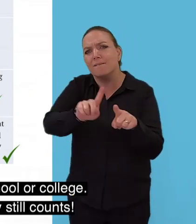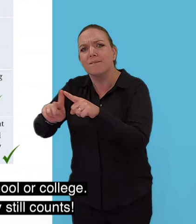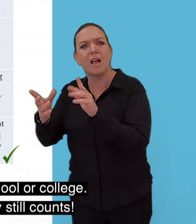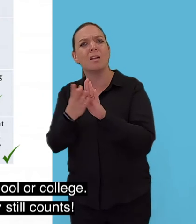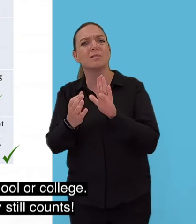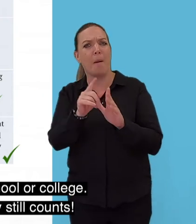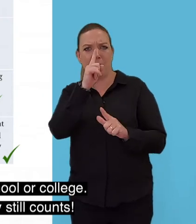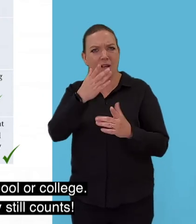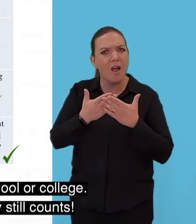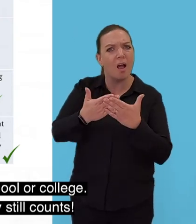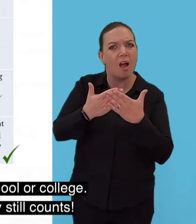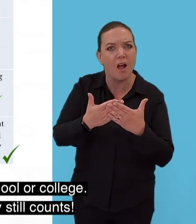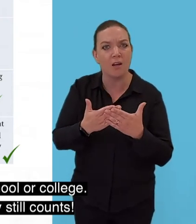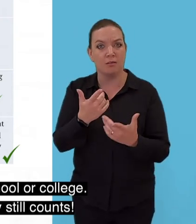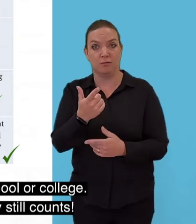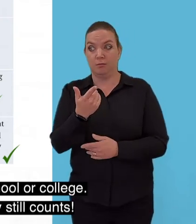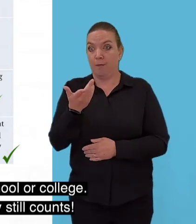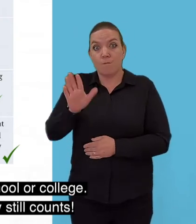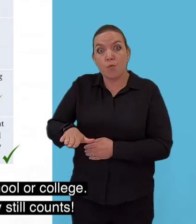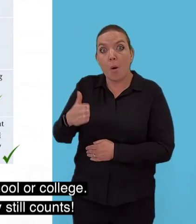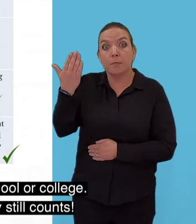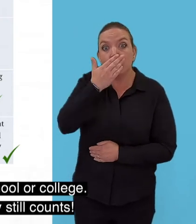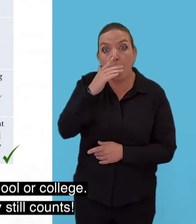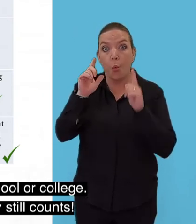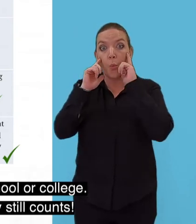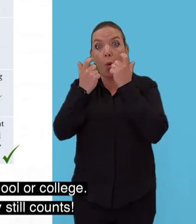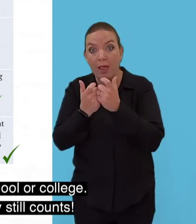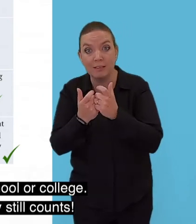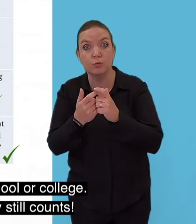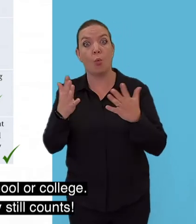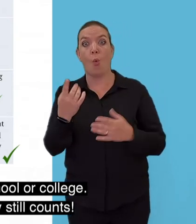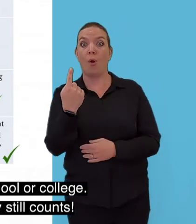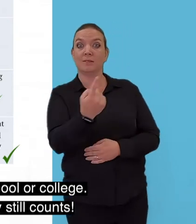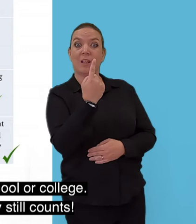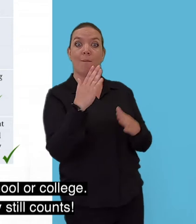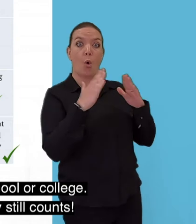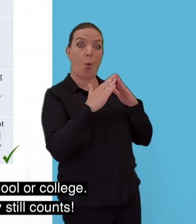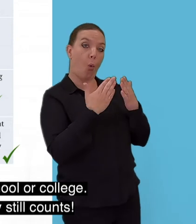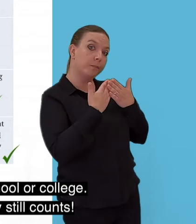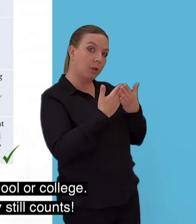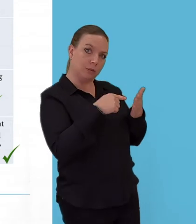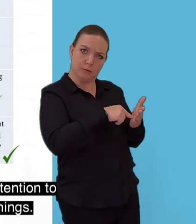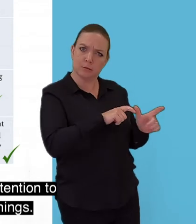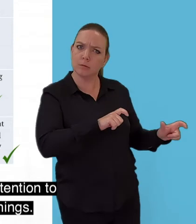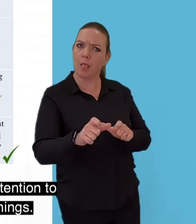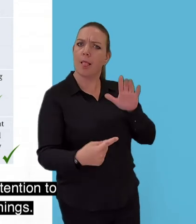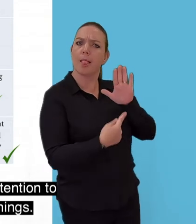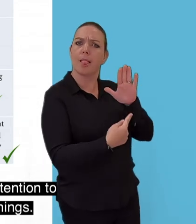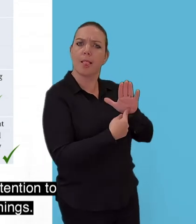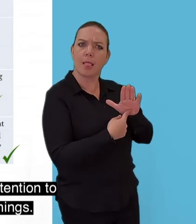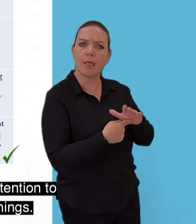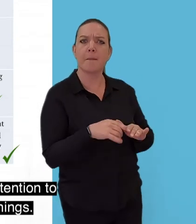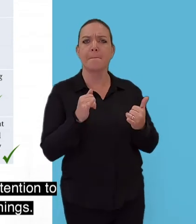studied by yourself this definitely still counts. It can be that you have really good attention to detail or you're great at analyzing things.